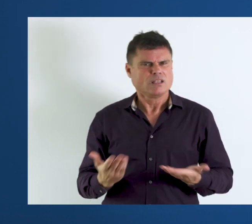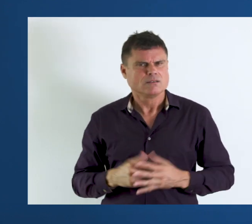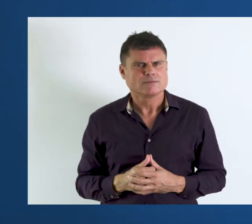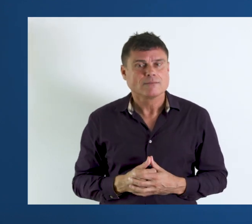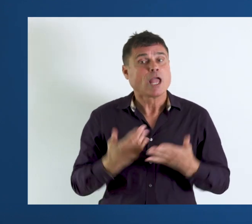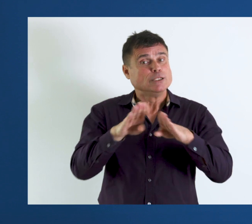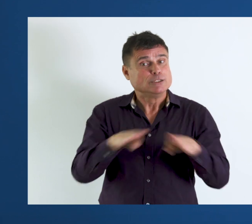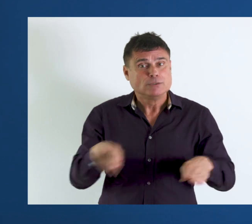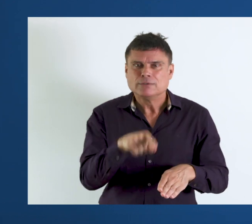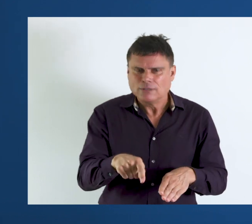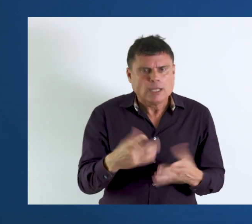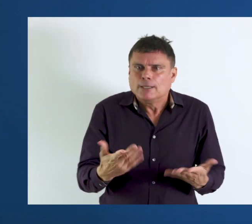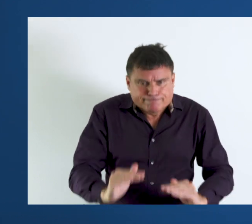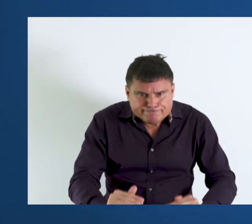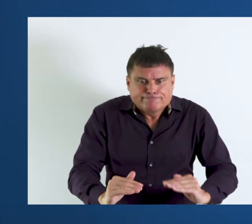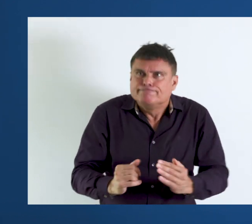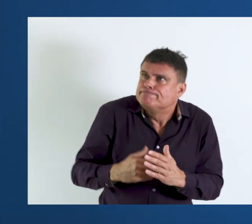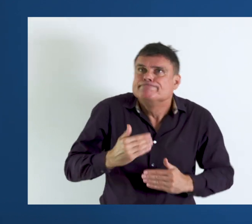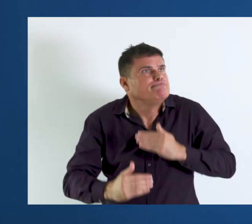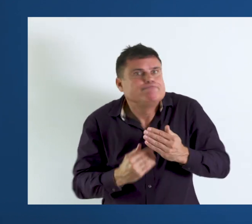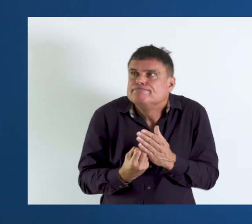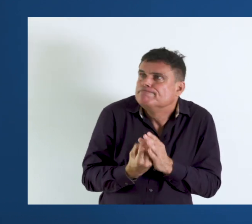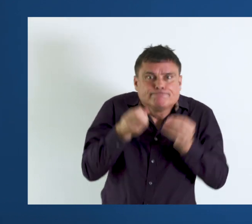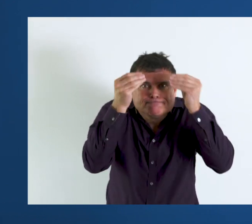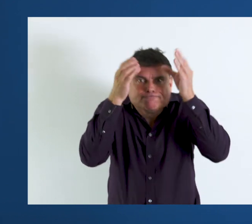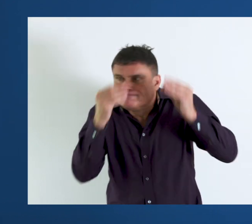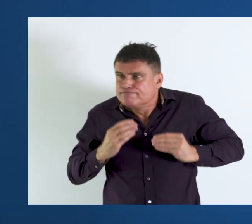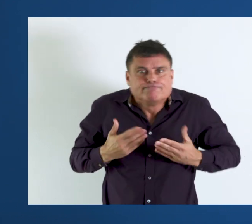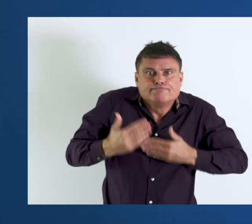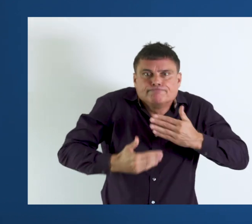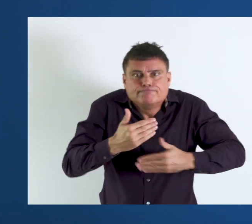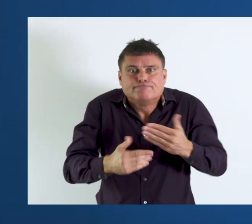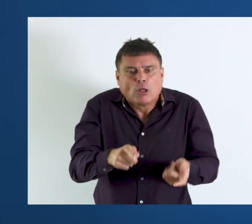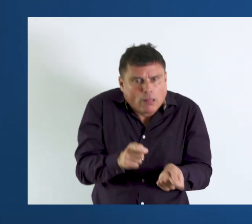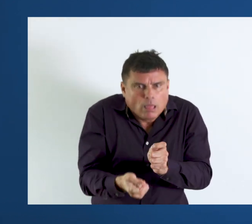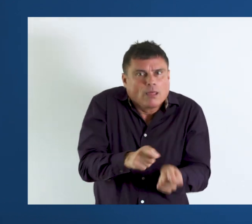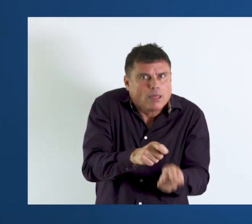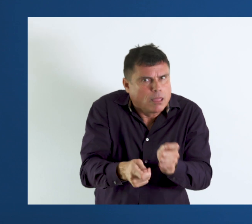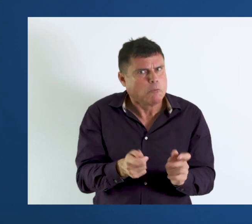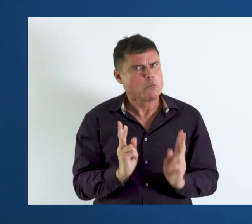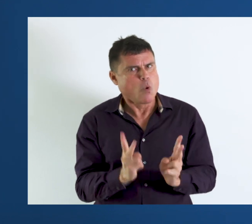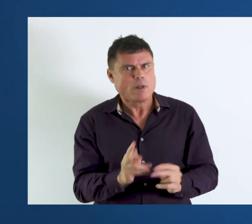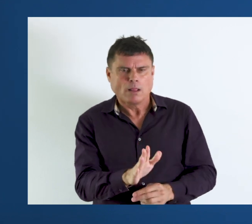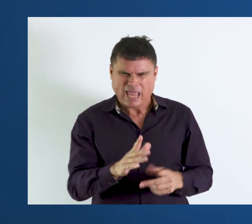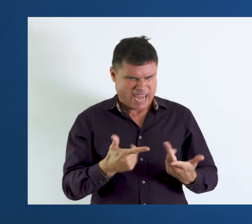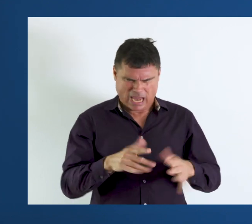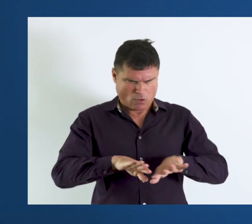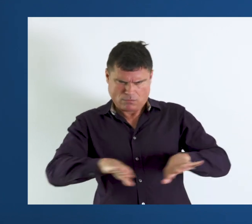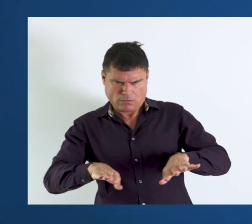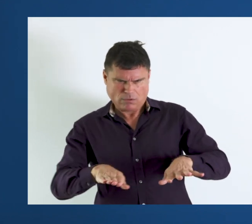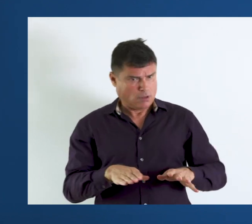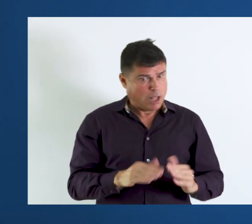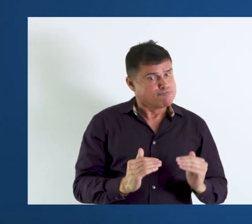Because children are constantly in a state of development. They constantly change. So it's very difficult to